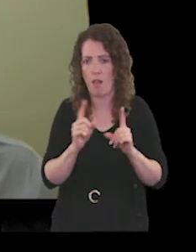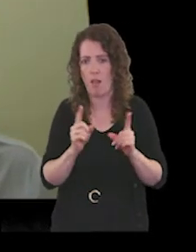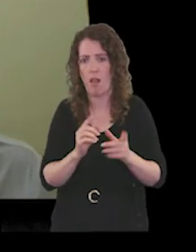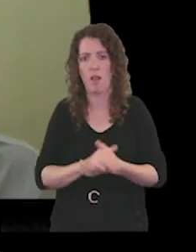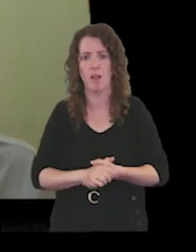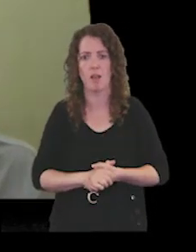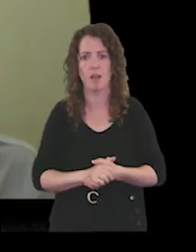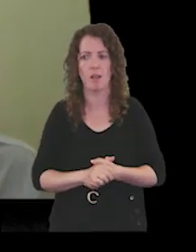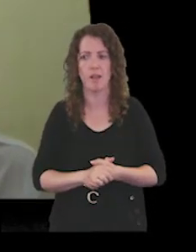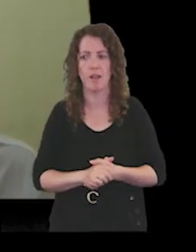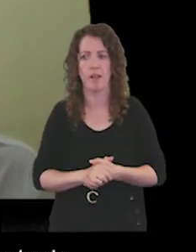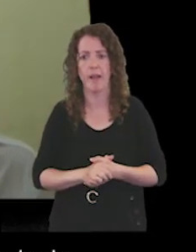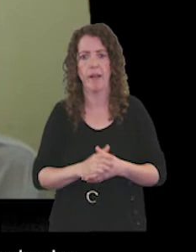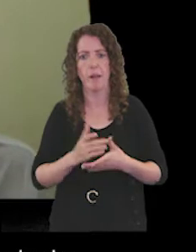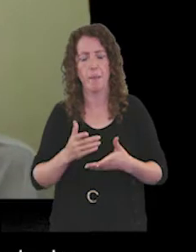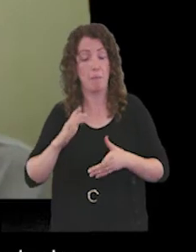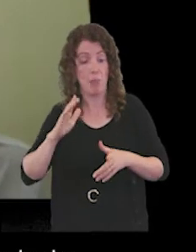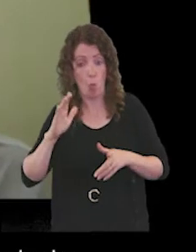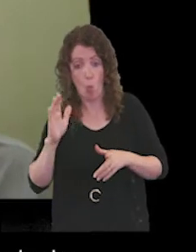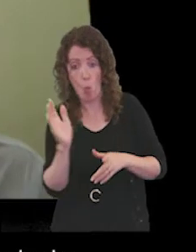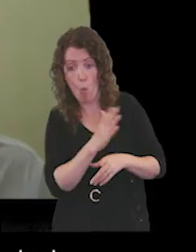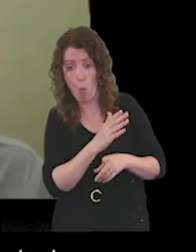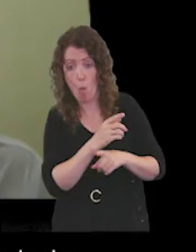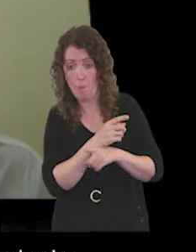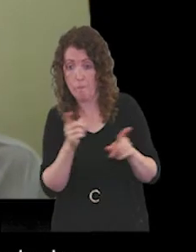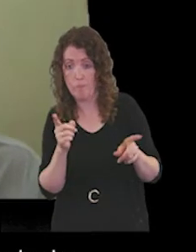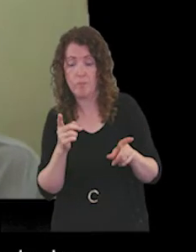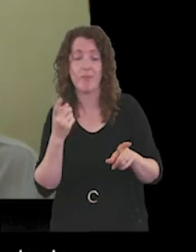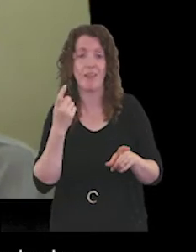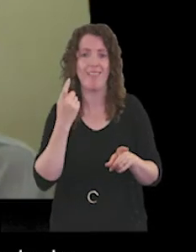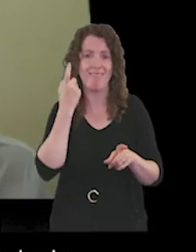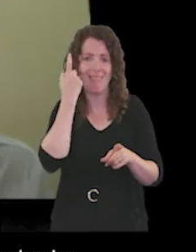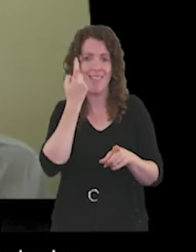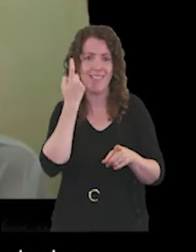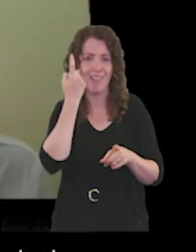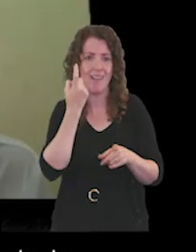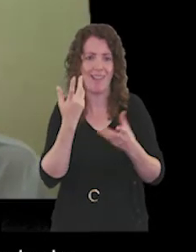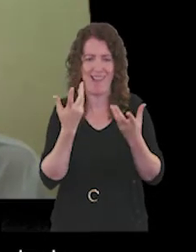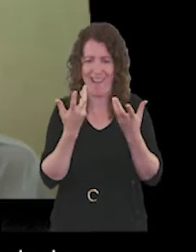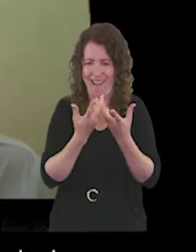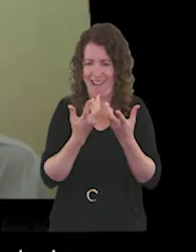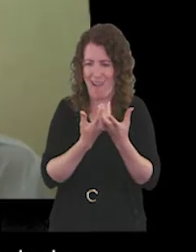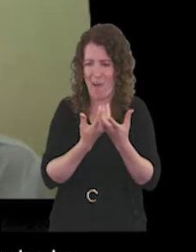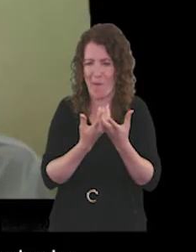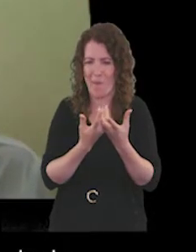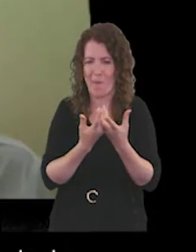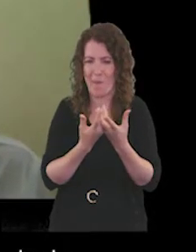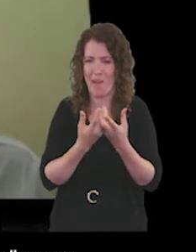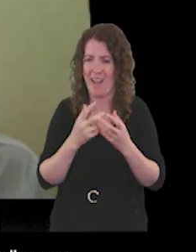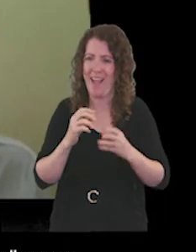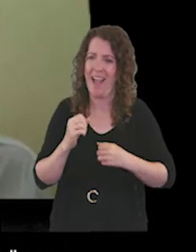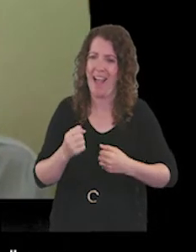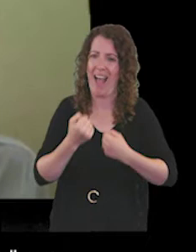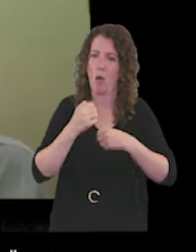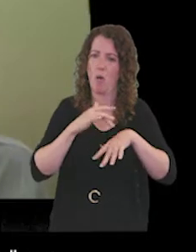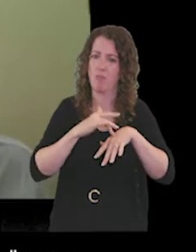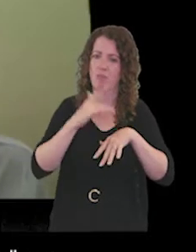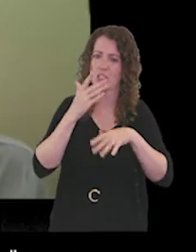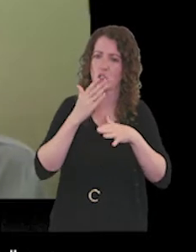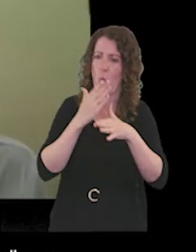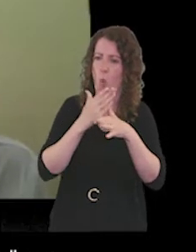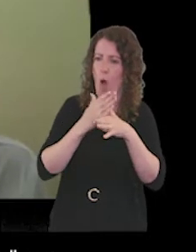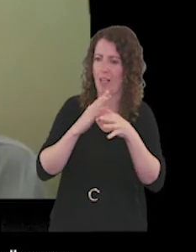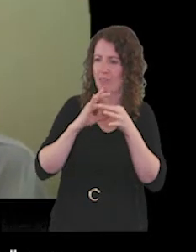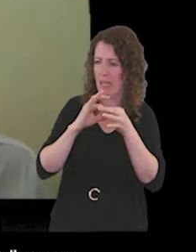everybody to be thinking of how we can develop our professional working relationships